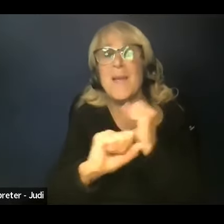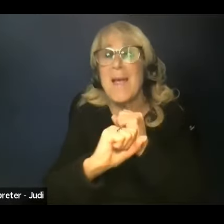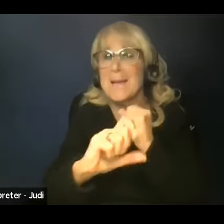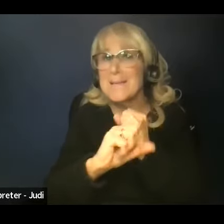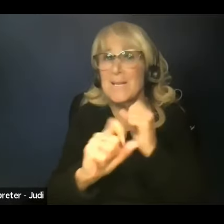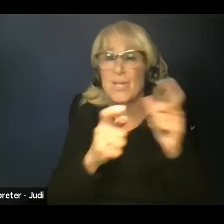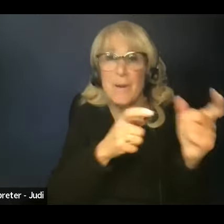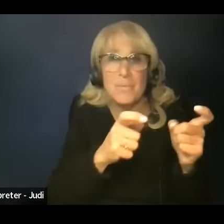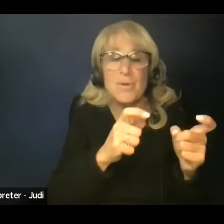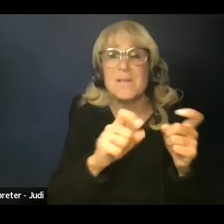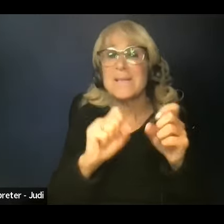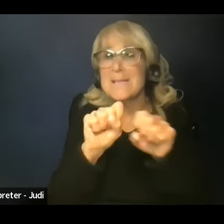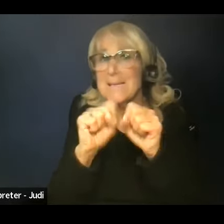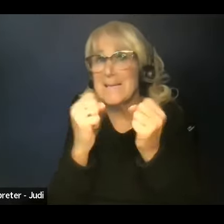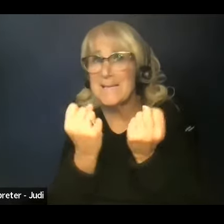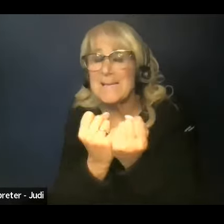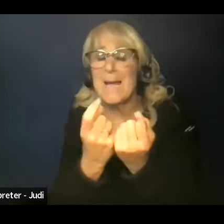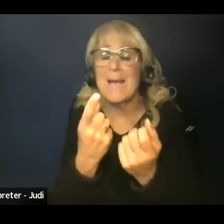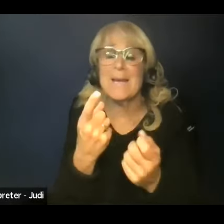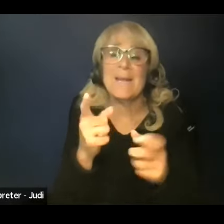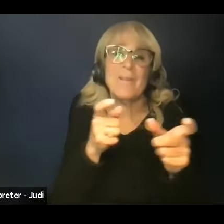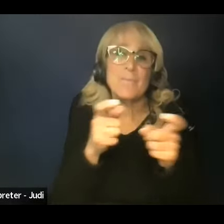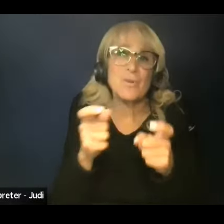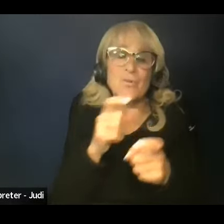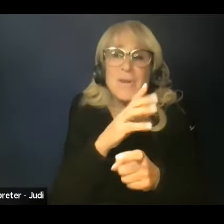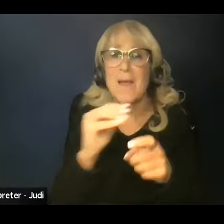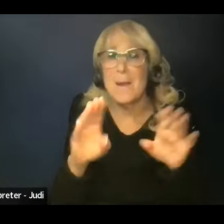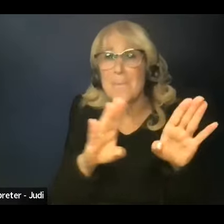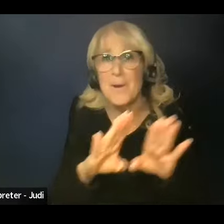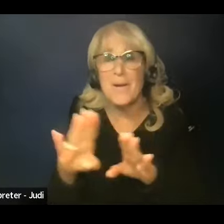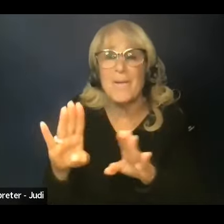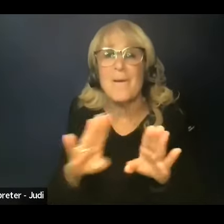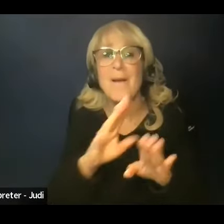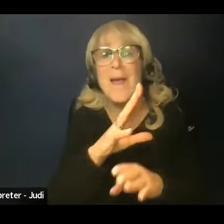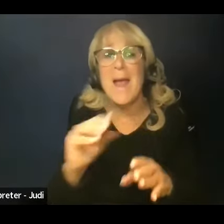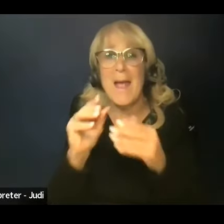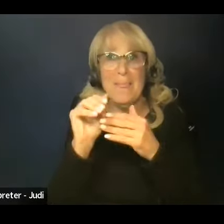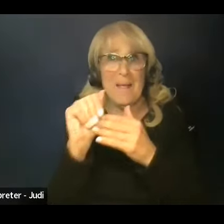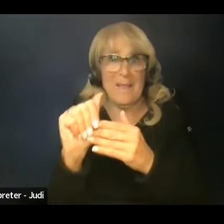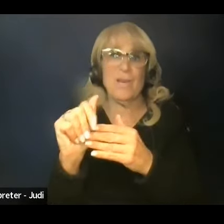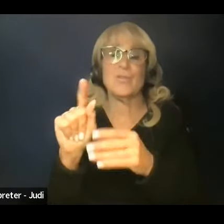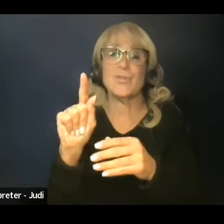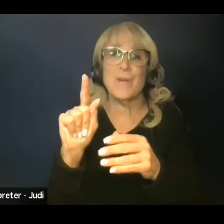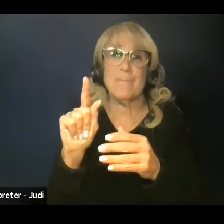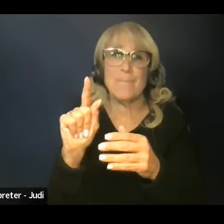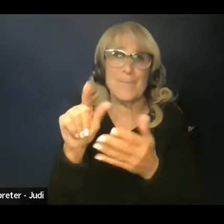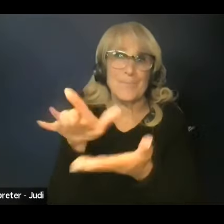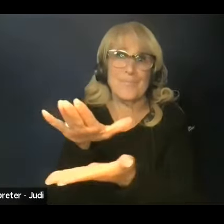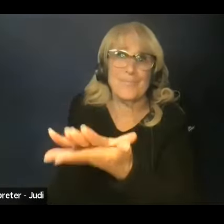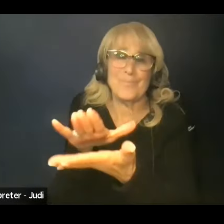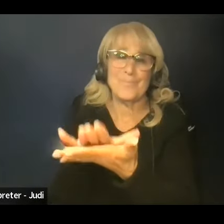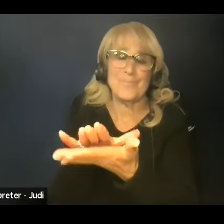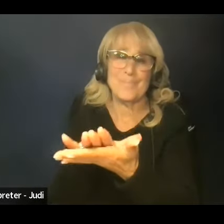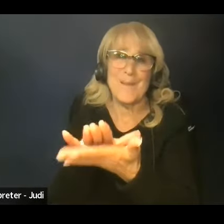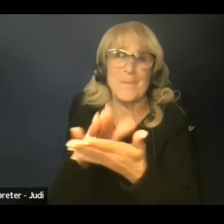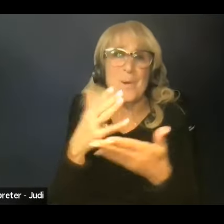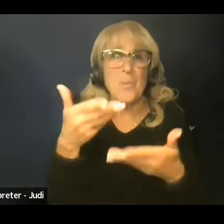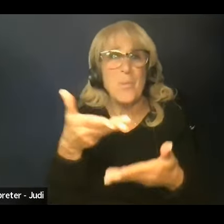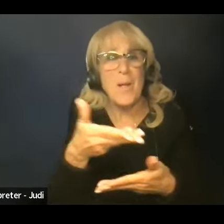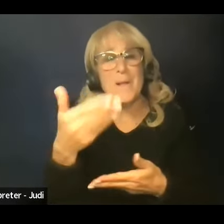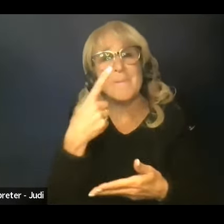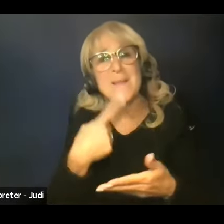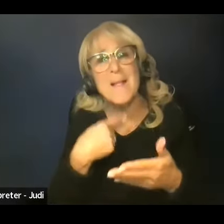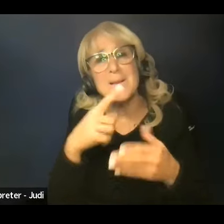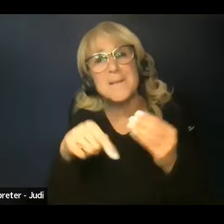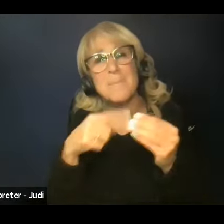Society of Nutrition Education and Behavior, and the 1890 Extension Leadership Academy. So welcome, Mr. McDonald. Tell us about your